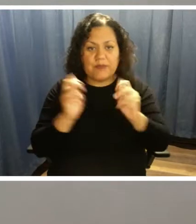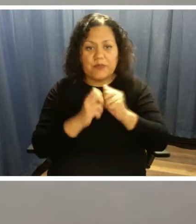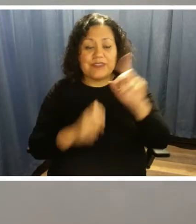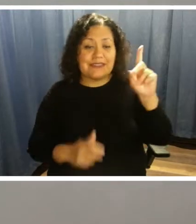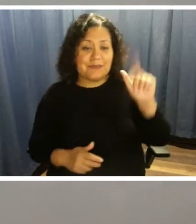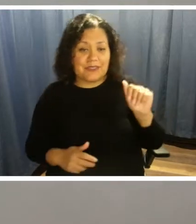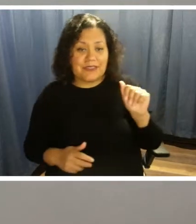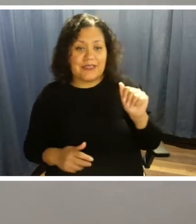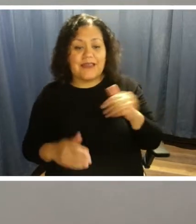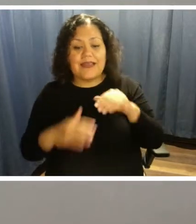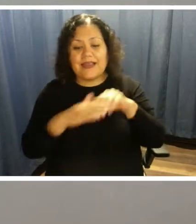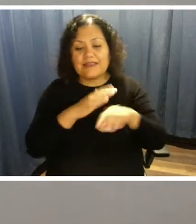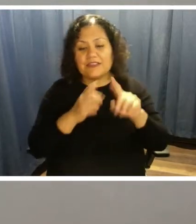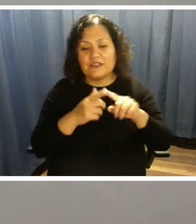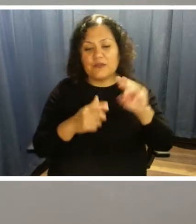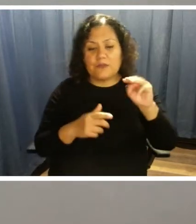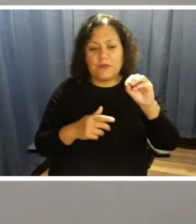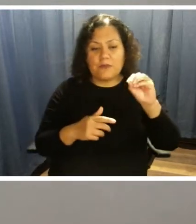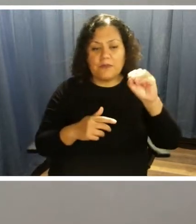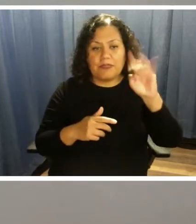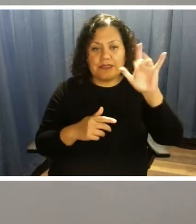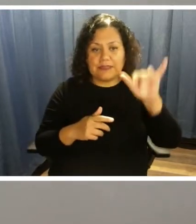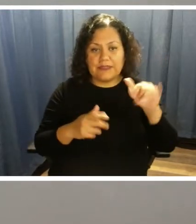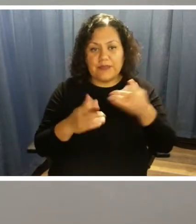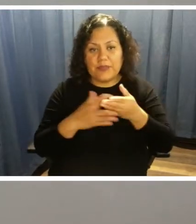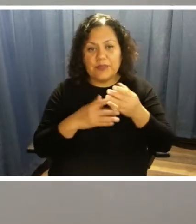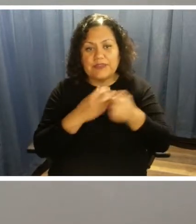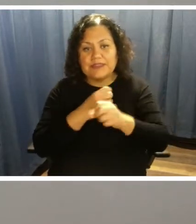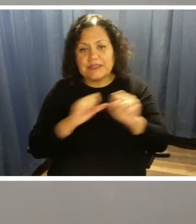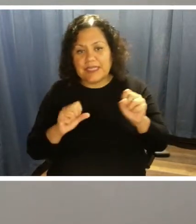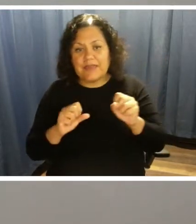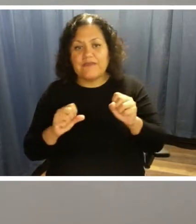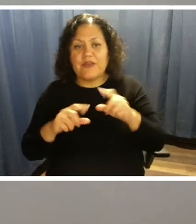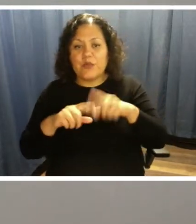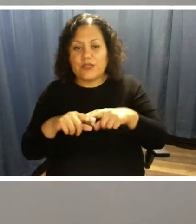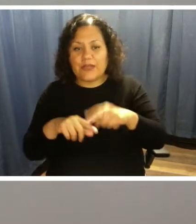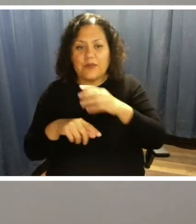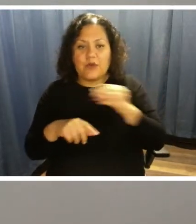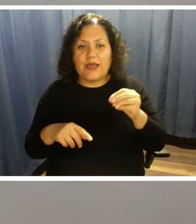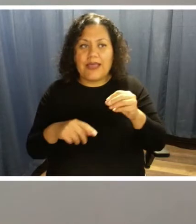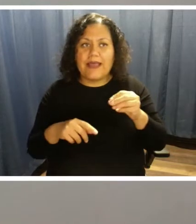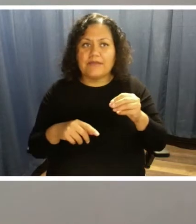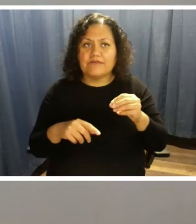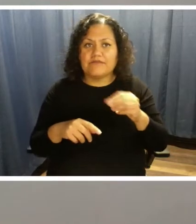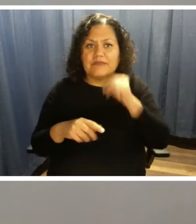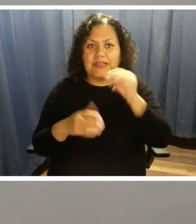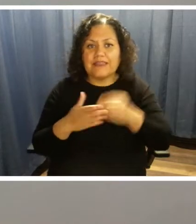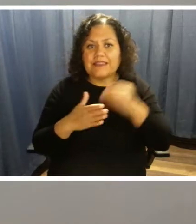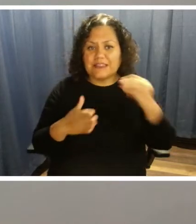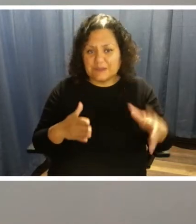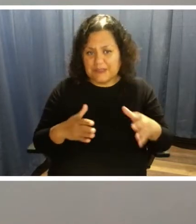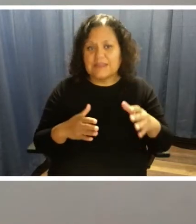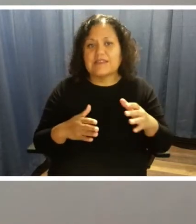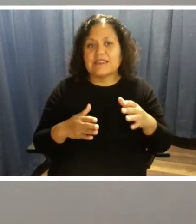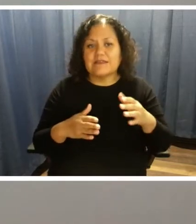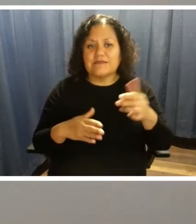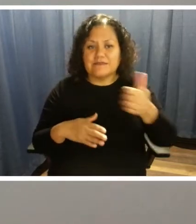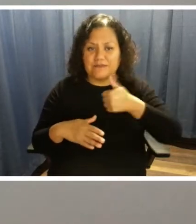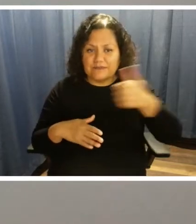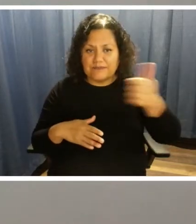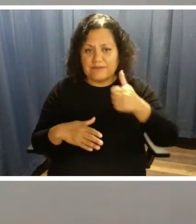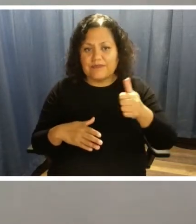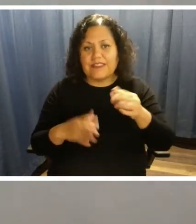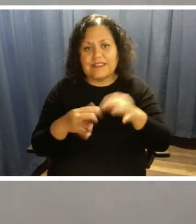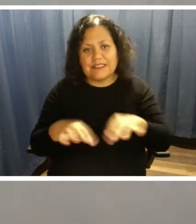Access to mobility through safe, reliable, and affordable public transit options is the key to uplifting our community.